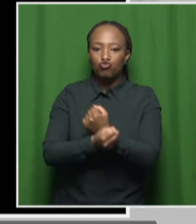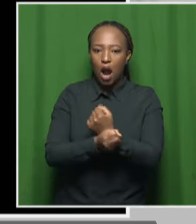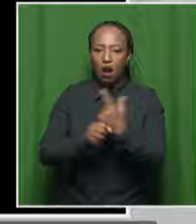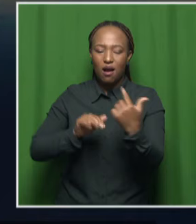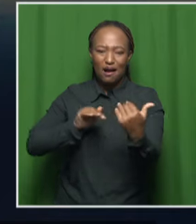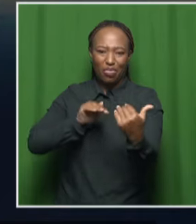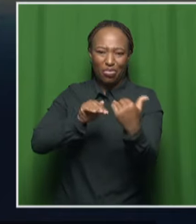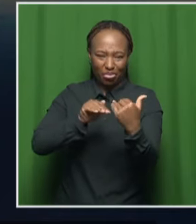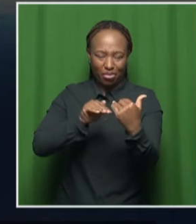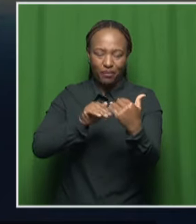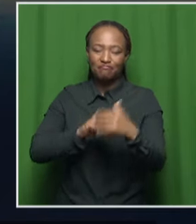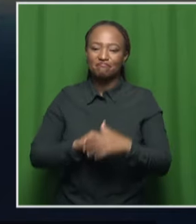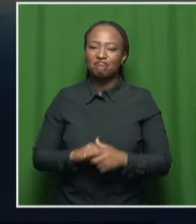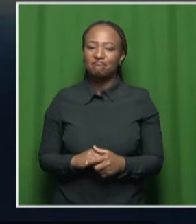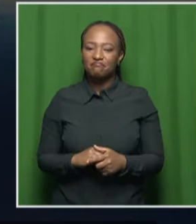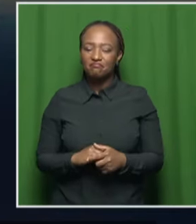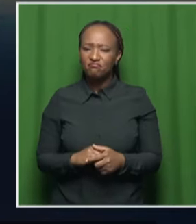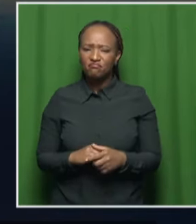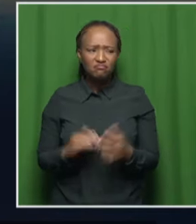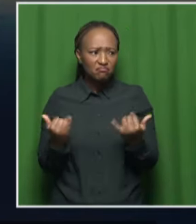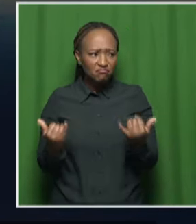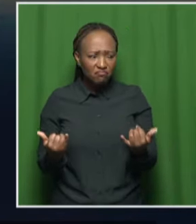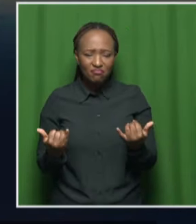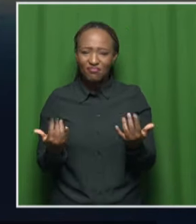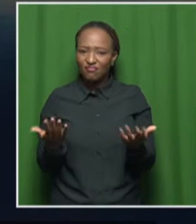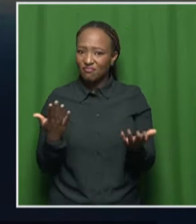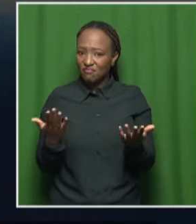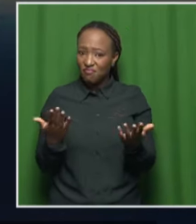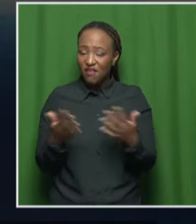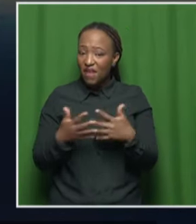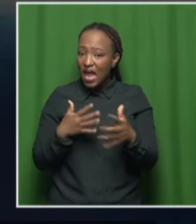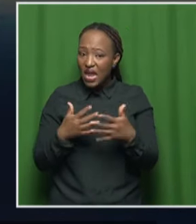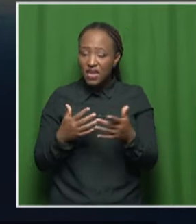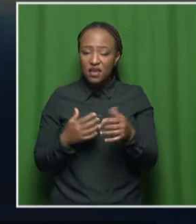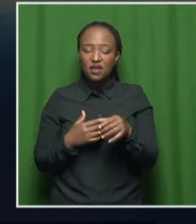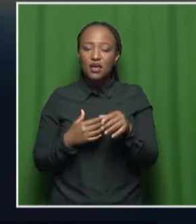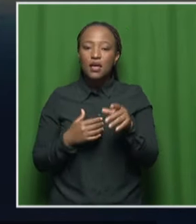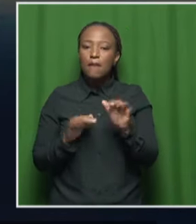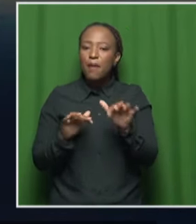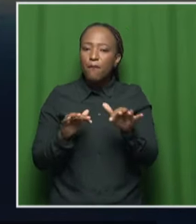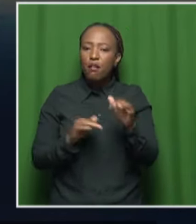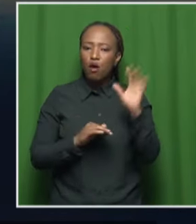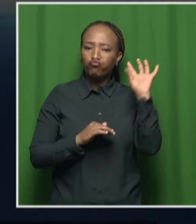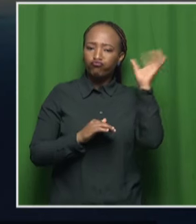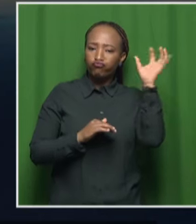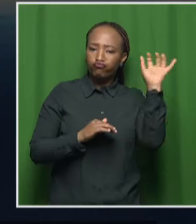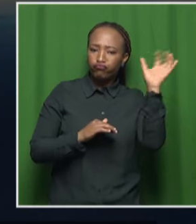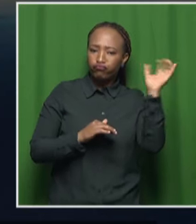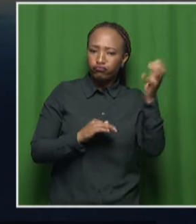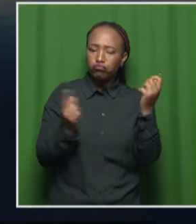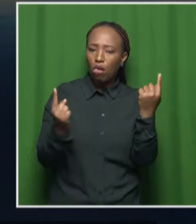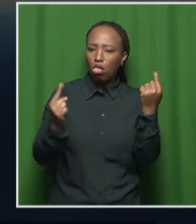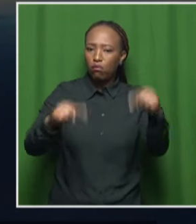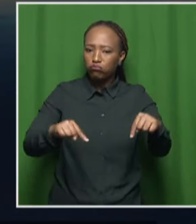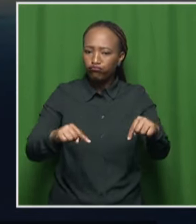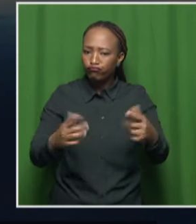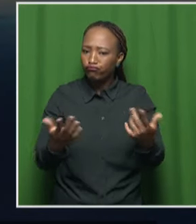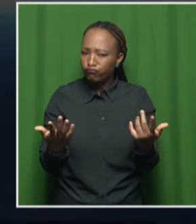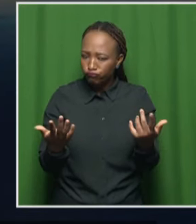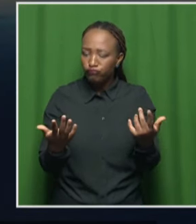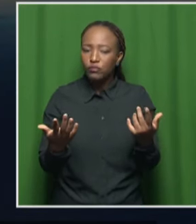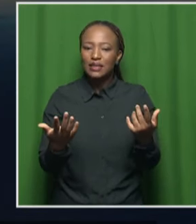And as things stand at the moment, are the emergency services on the scene and are you able to give us a sense of